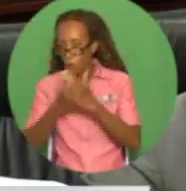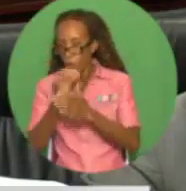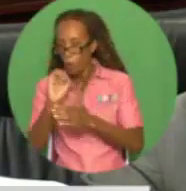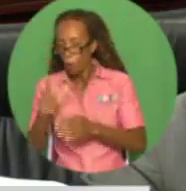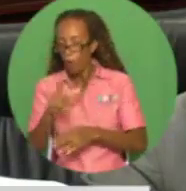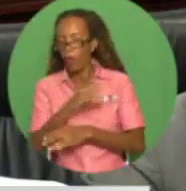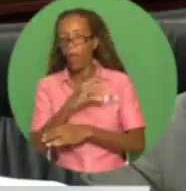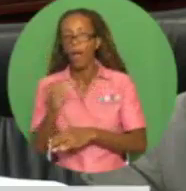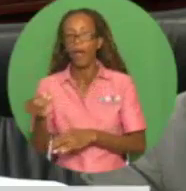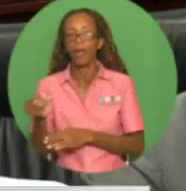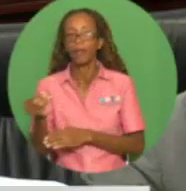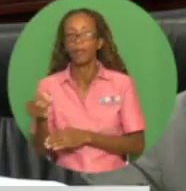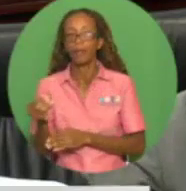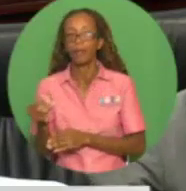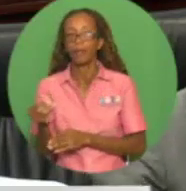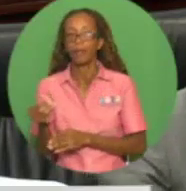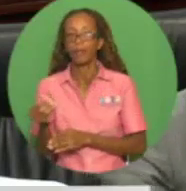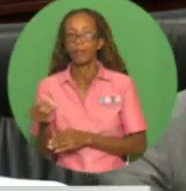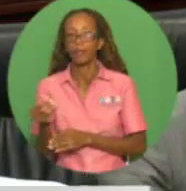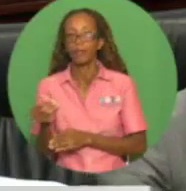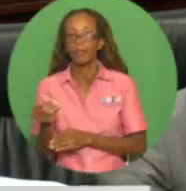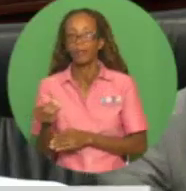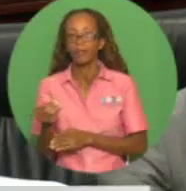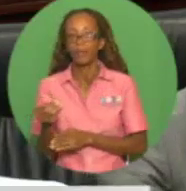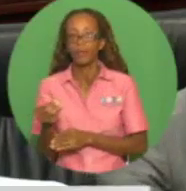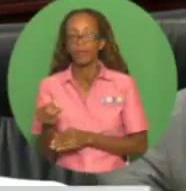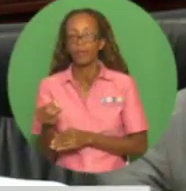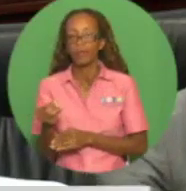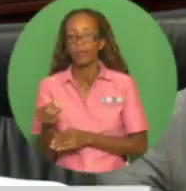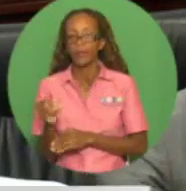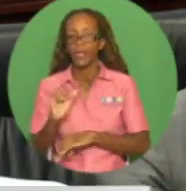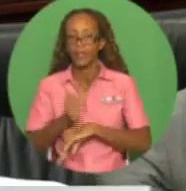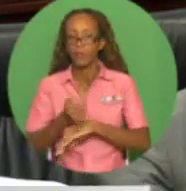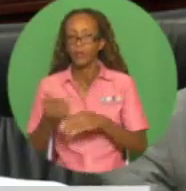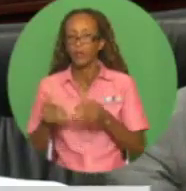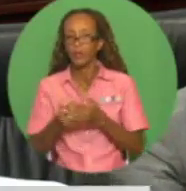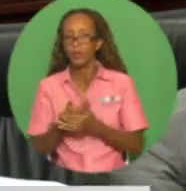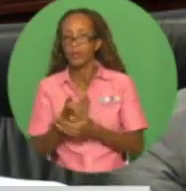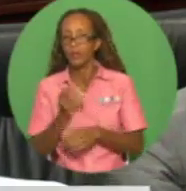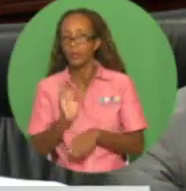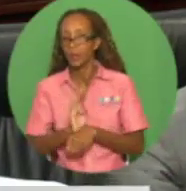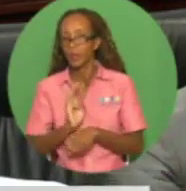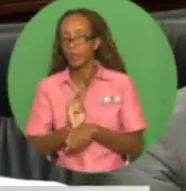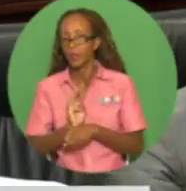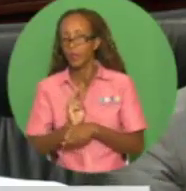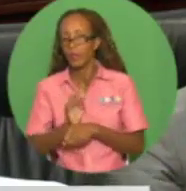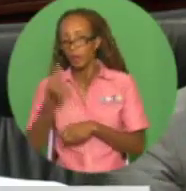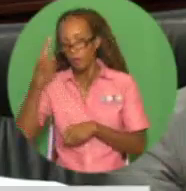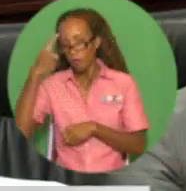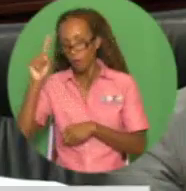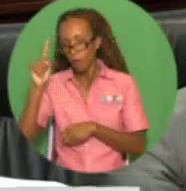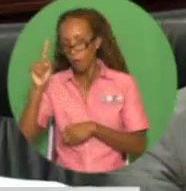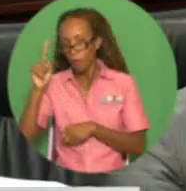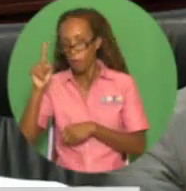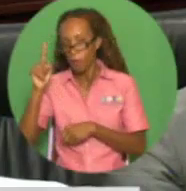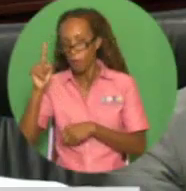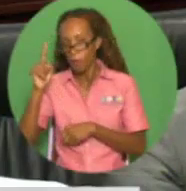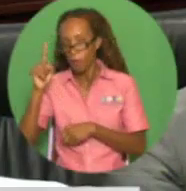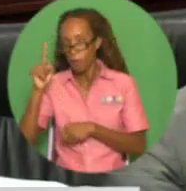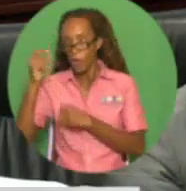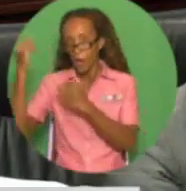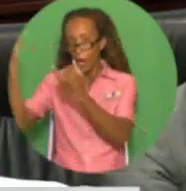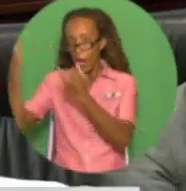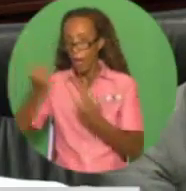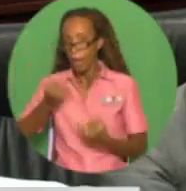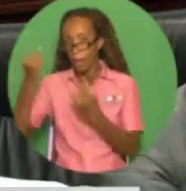a new terminating business through which imports will now meet the demand of Trinidad and